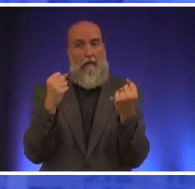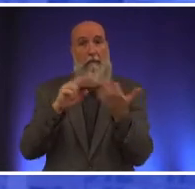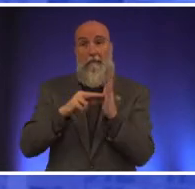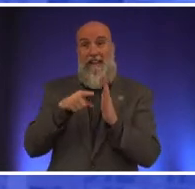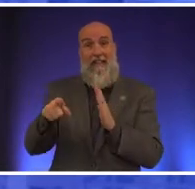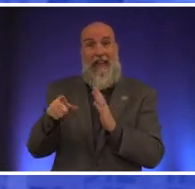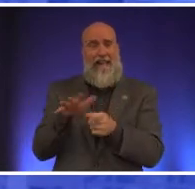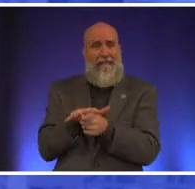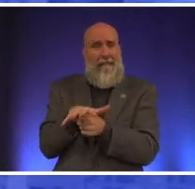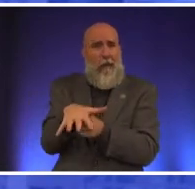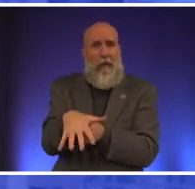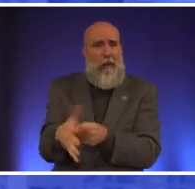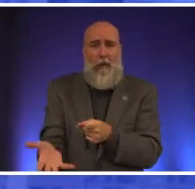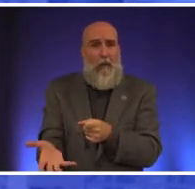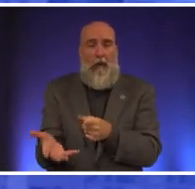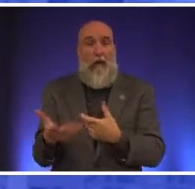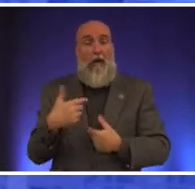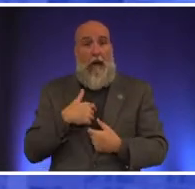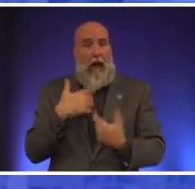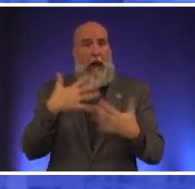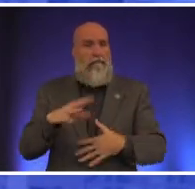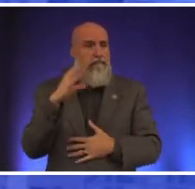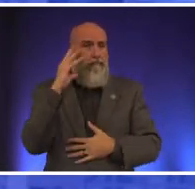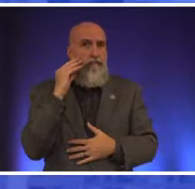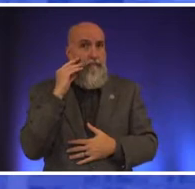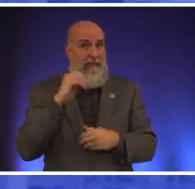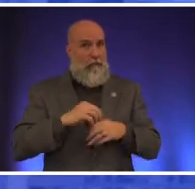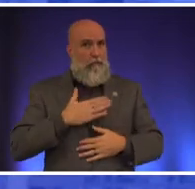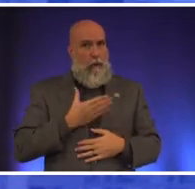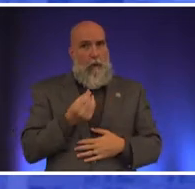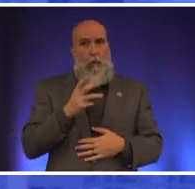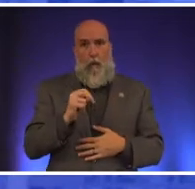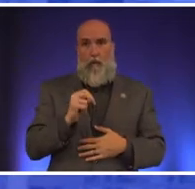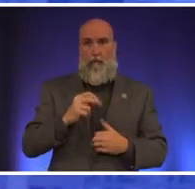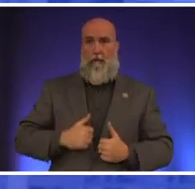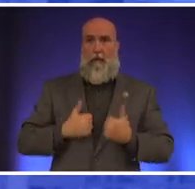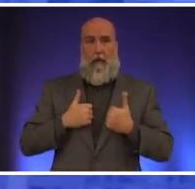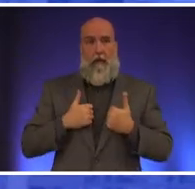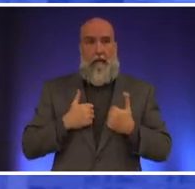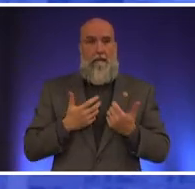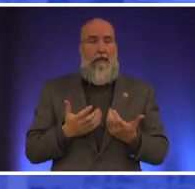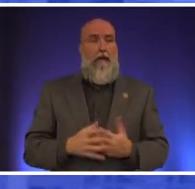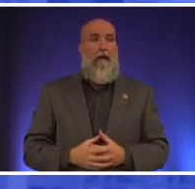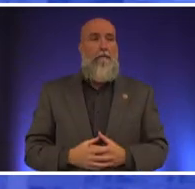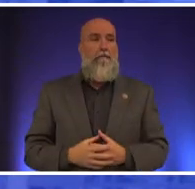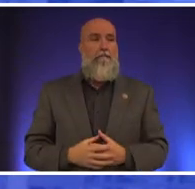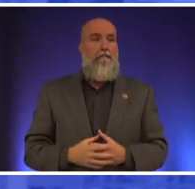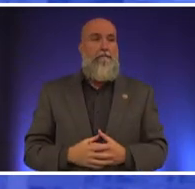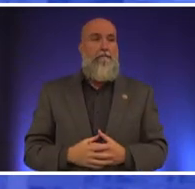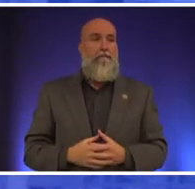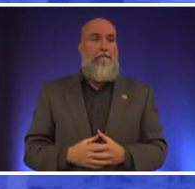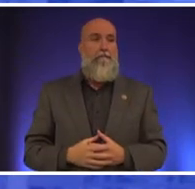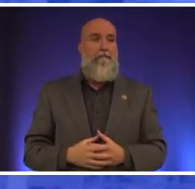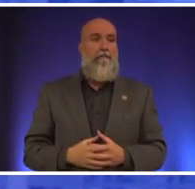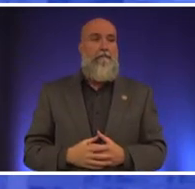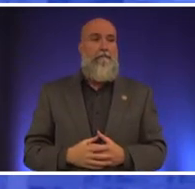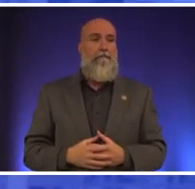uh i've had the experience in in my own in my own life of of of uh